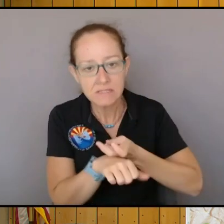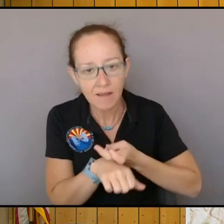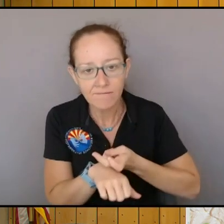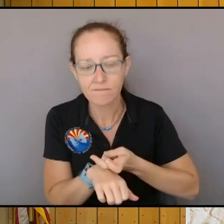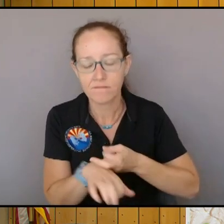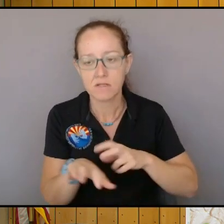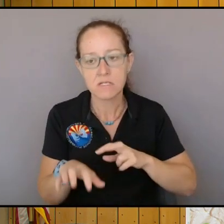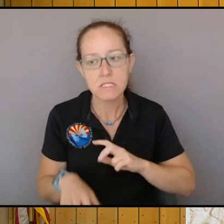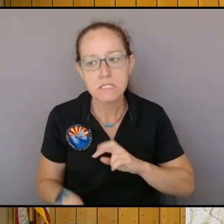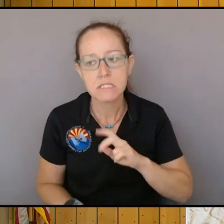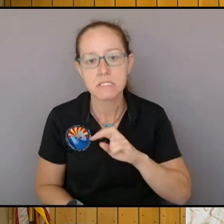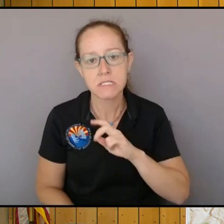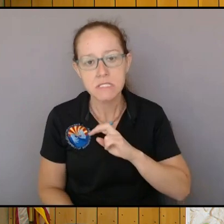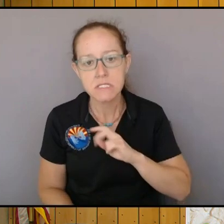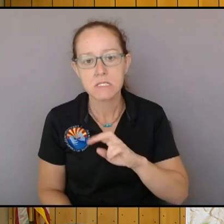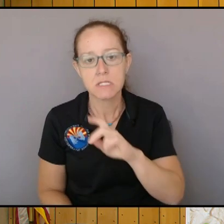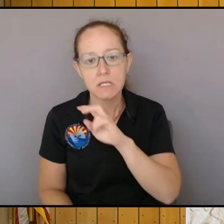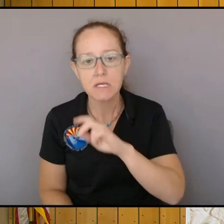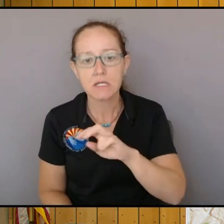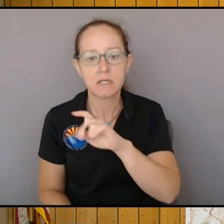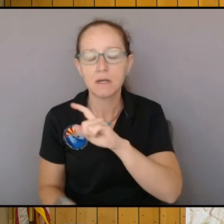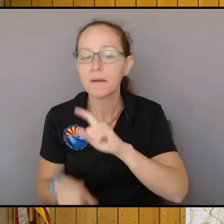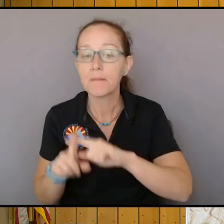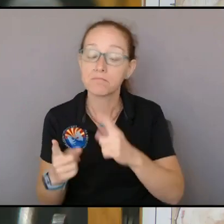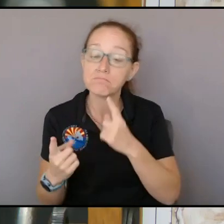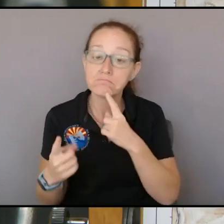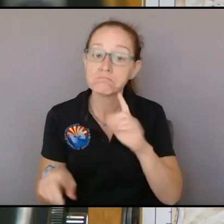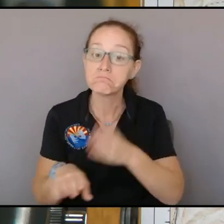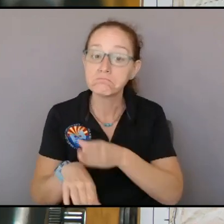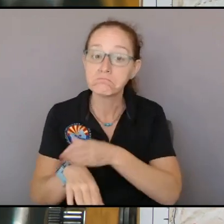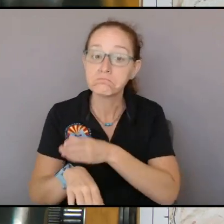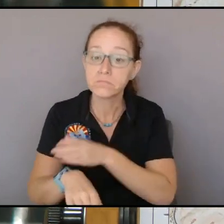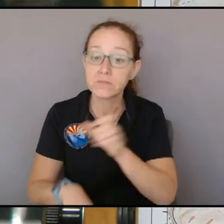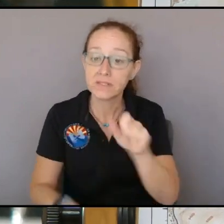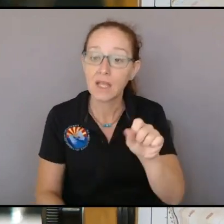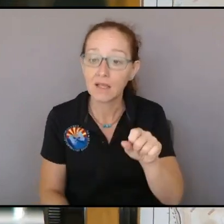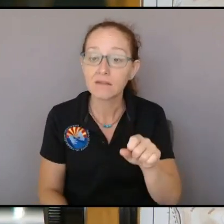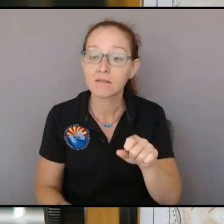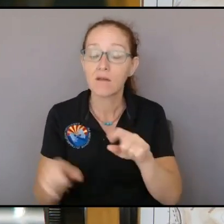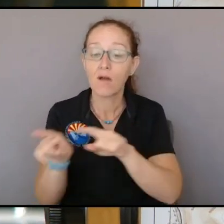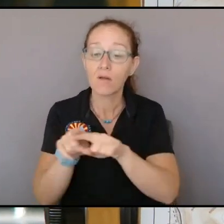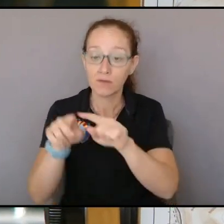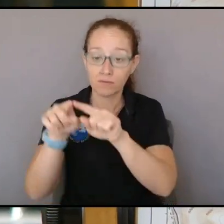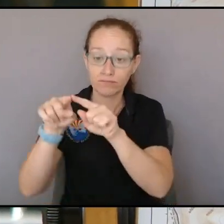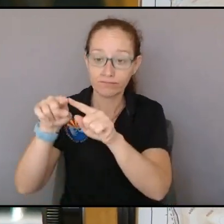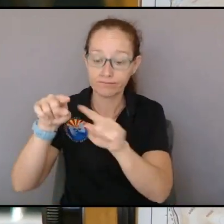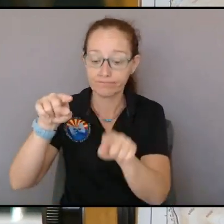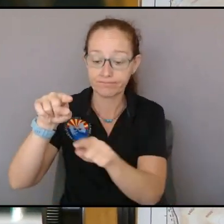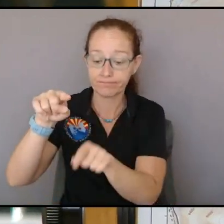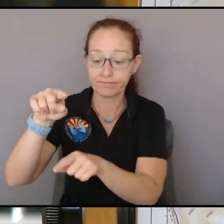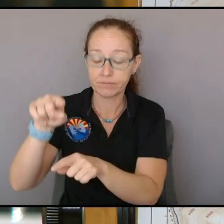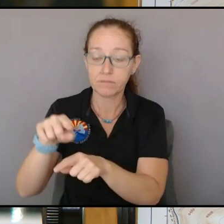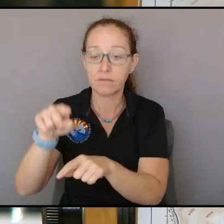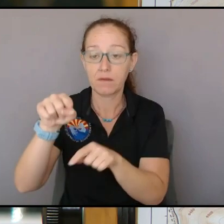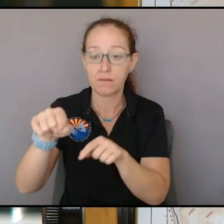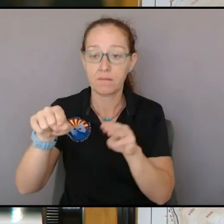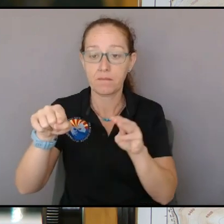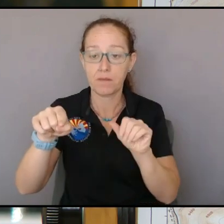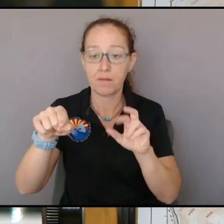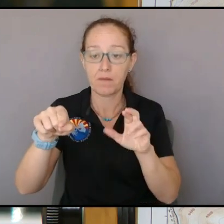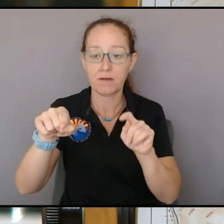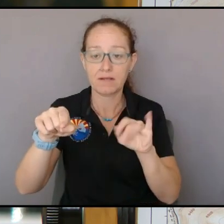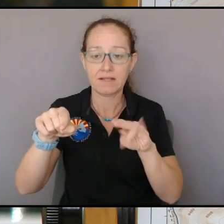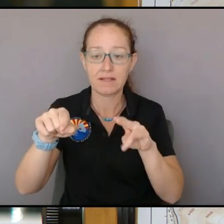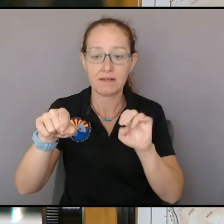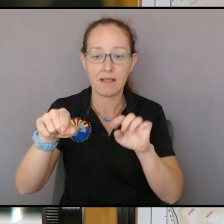making good progress they're also making good progress around this the area of fire up here below Martinez Pond and with the with the